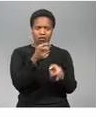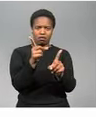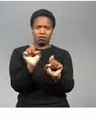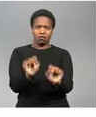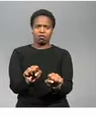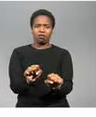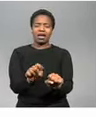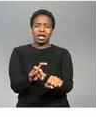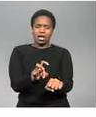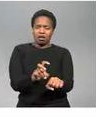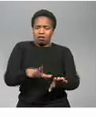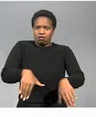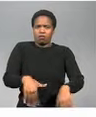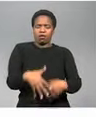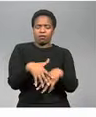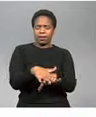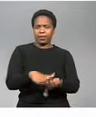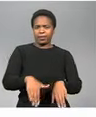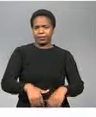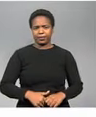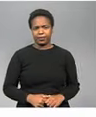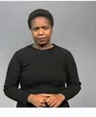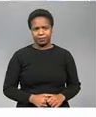have not yet been implemented